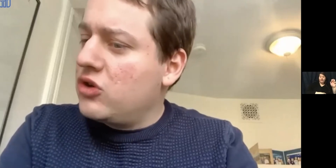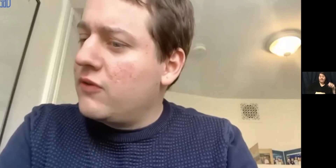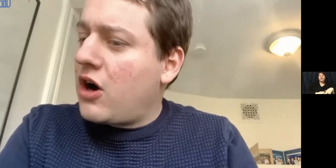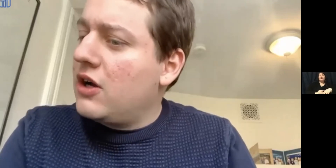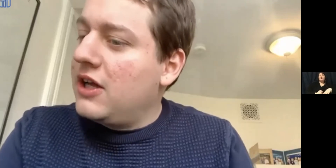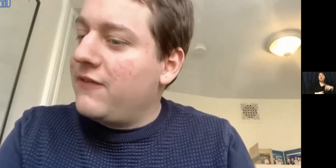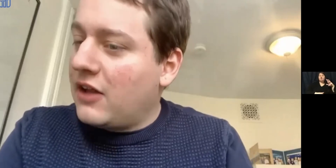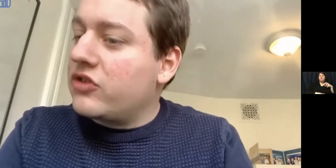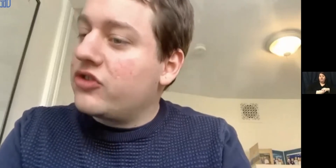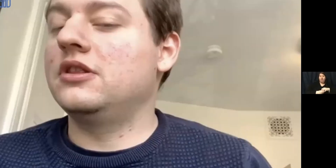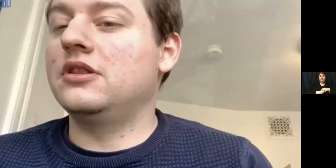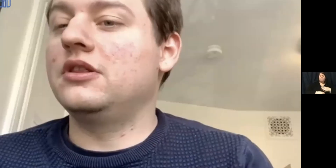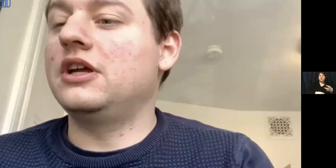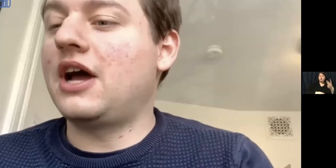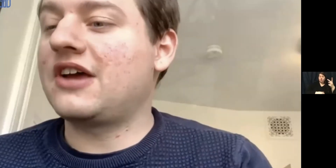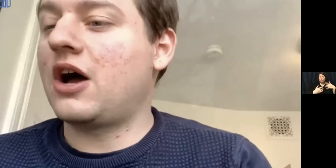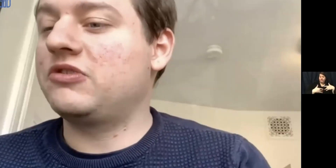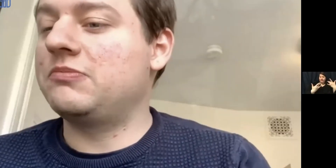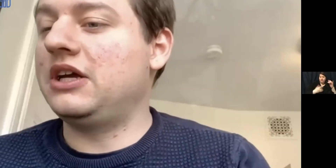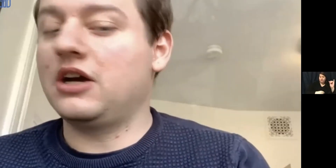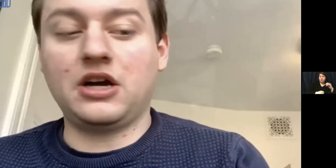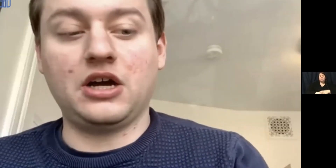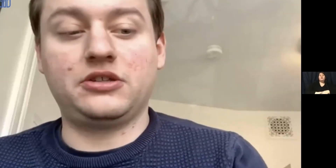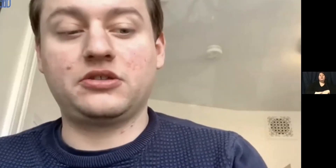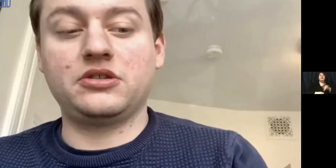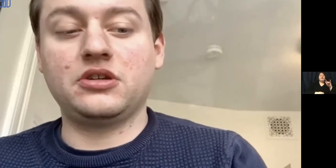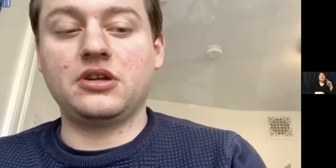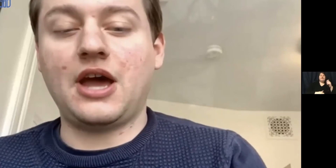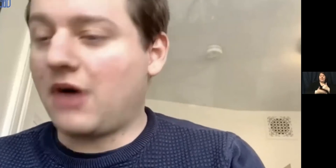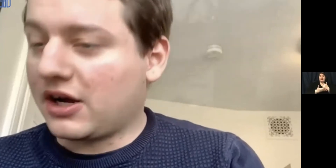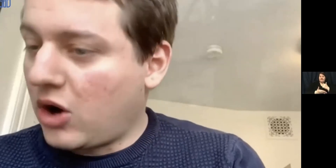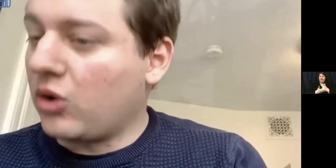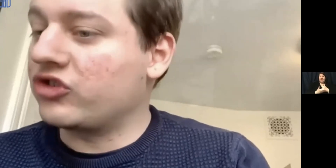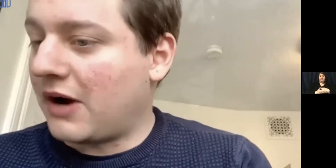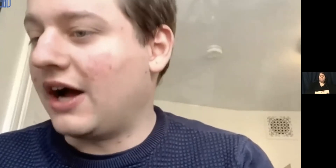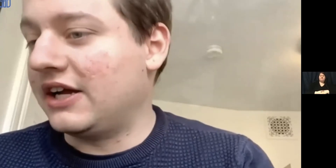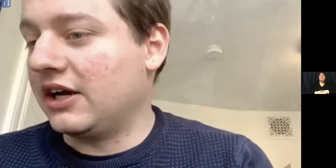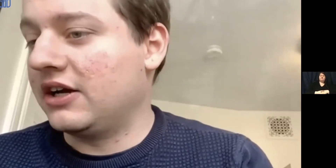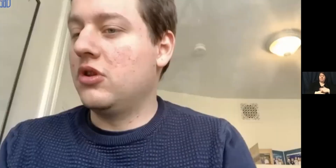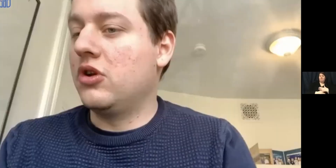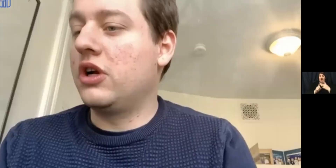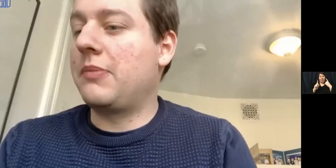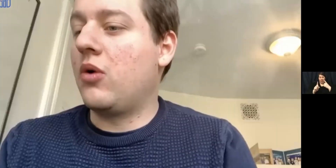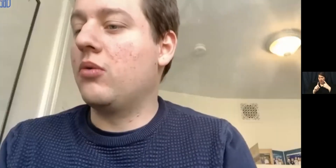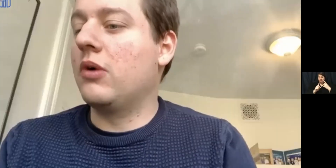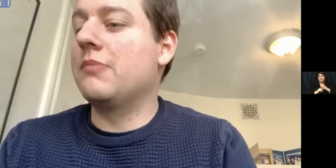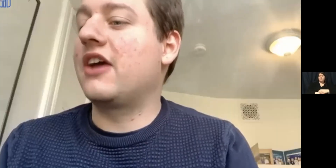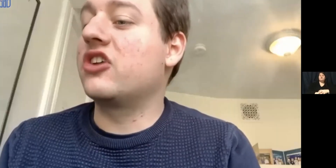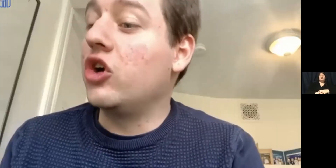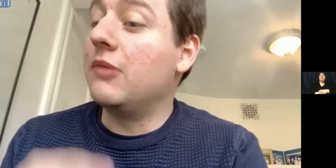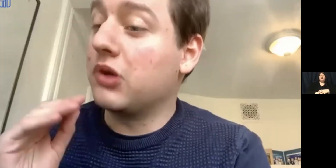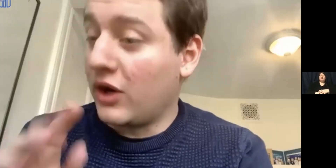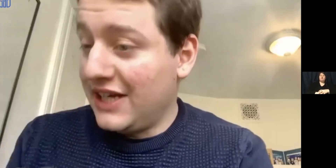involved in two of our events. Lynn has helped me and my goals by learning about